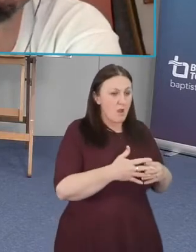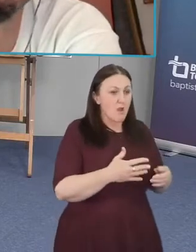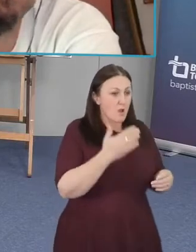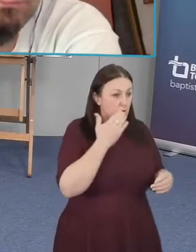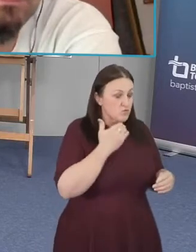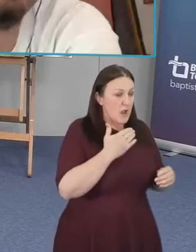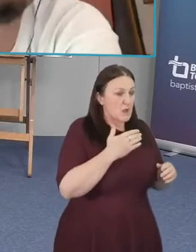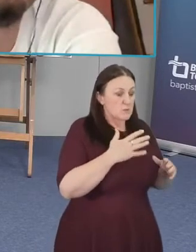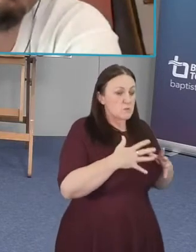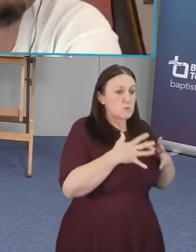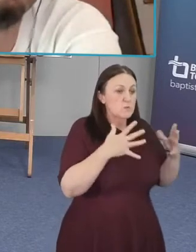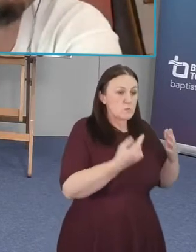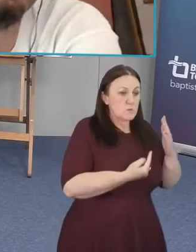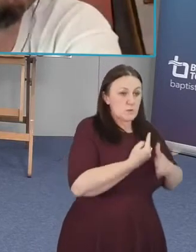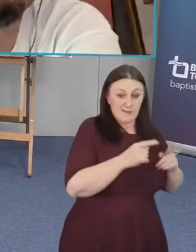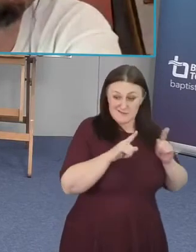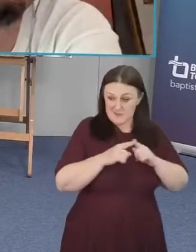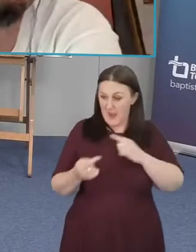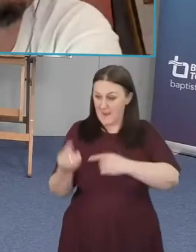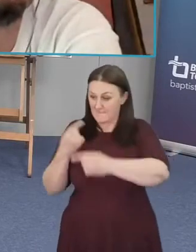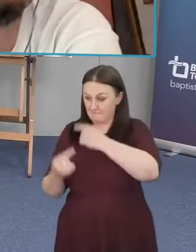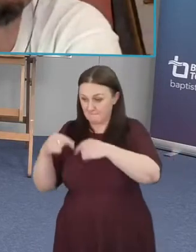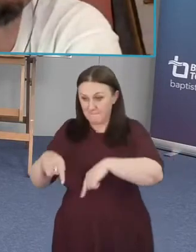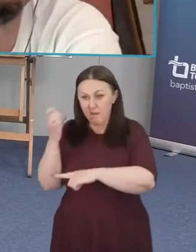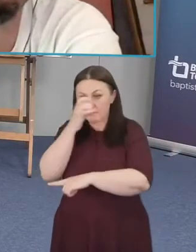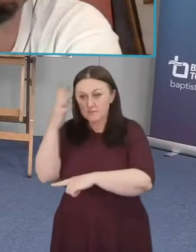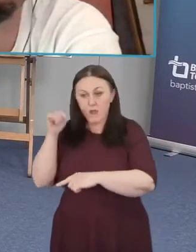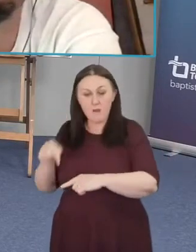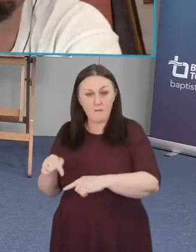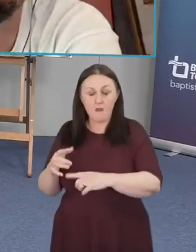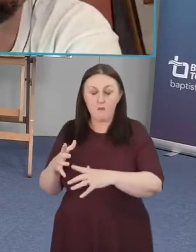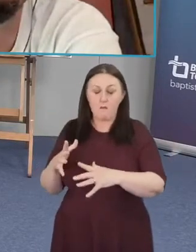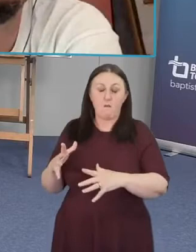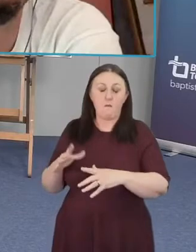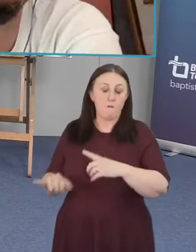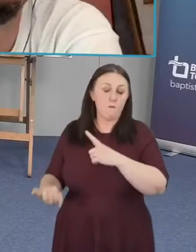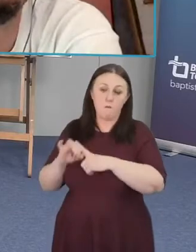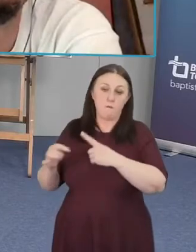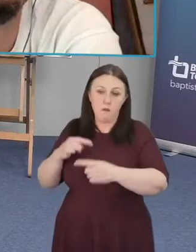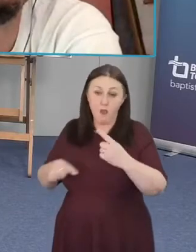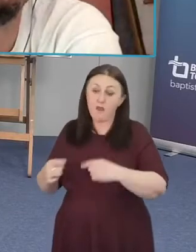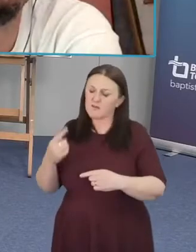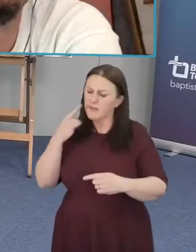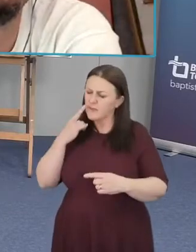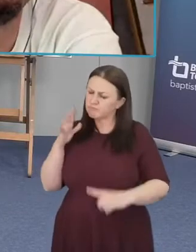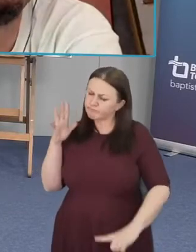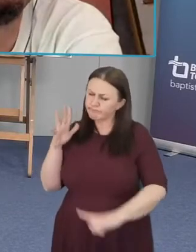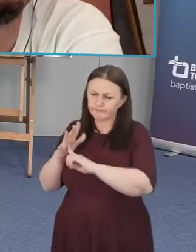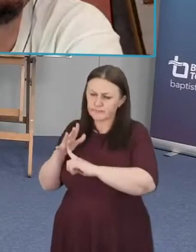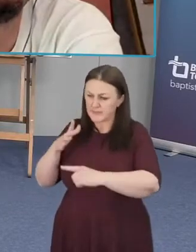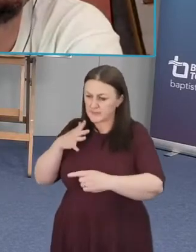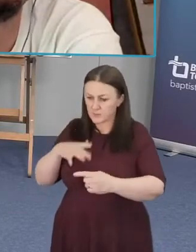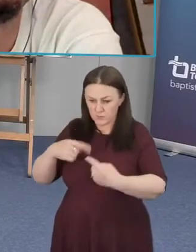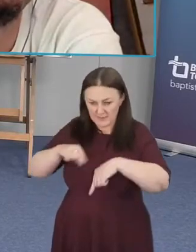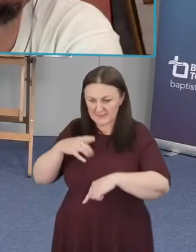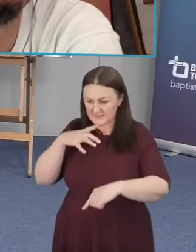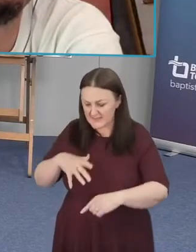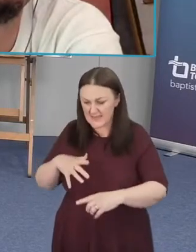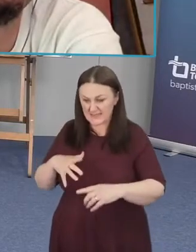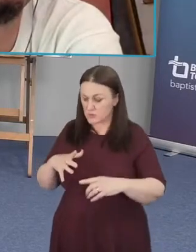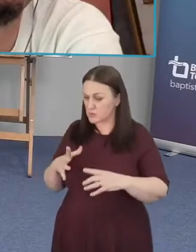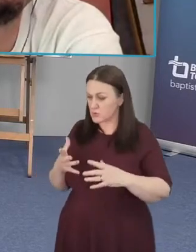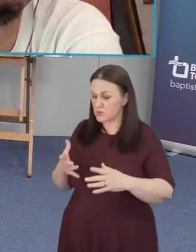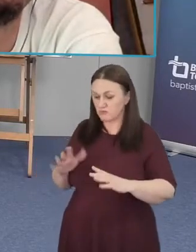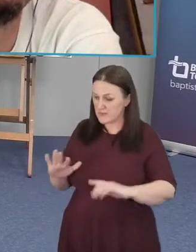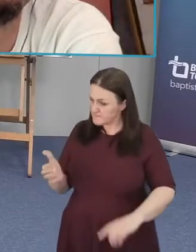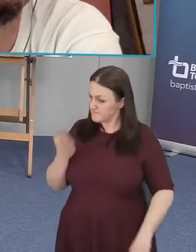they they sent a shockwave really and i think there's been a much needed sense of reckoning and a sense of really bringing to the forefront some of the issues